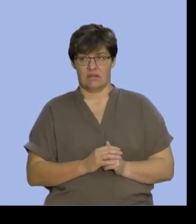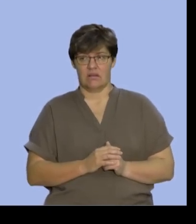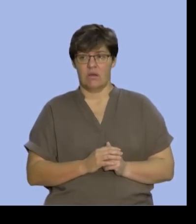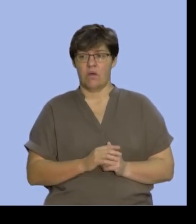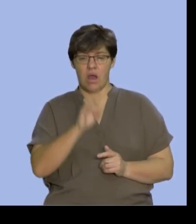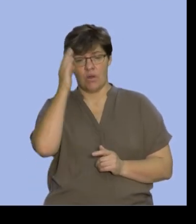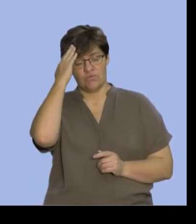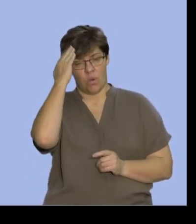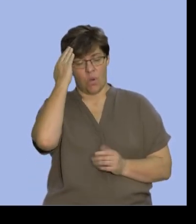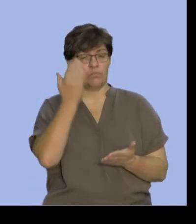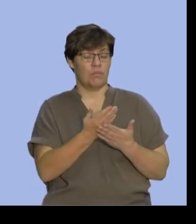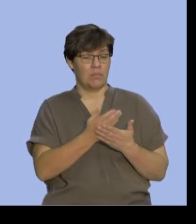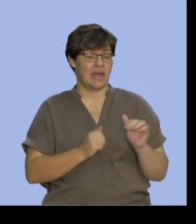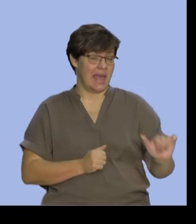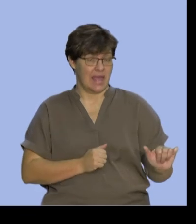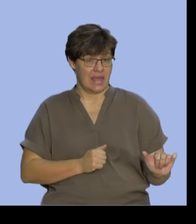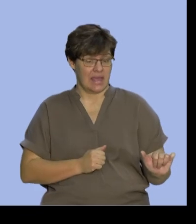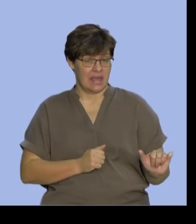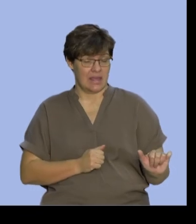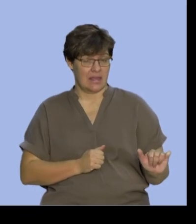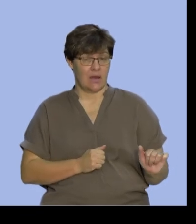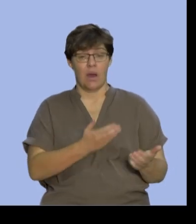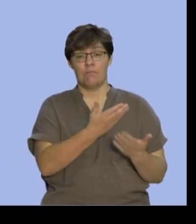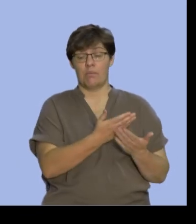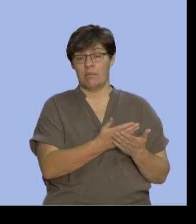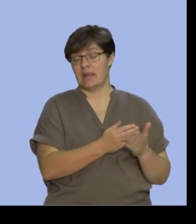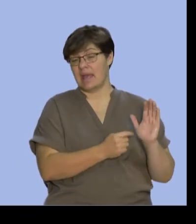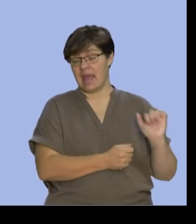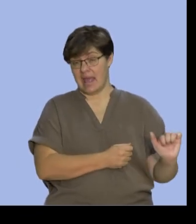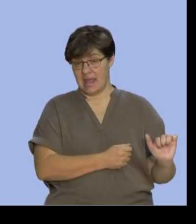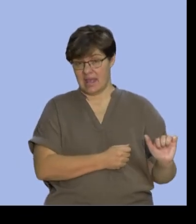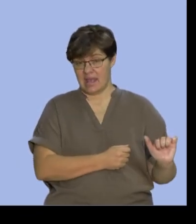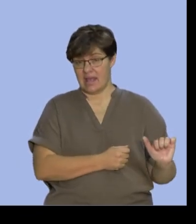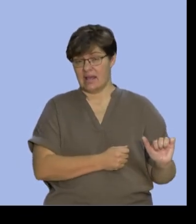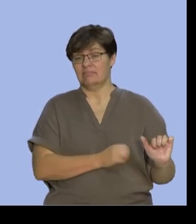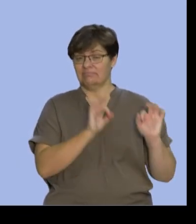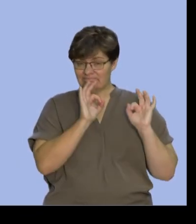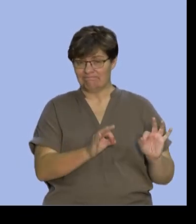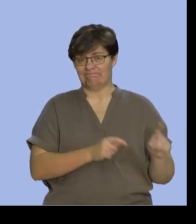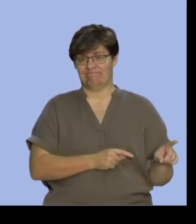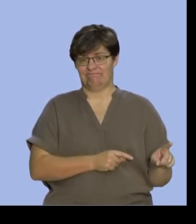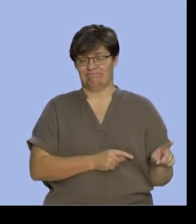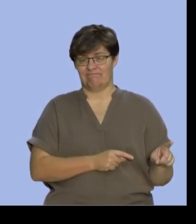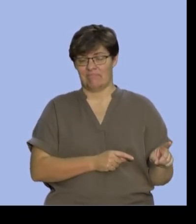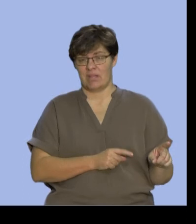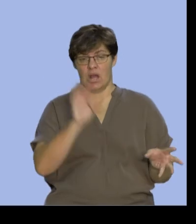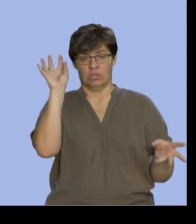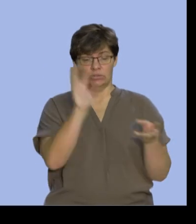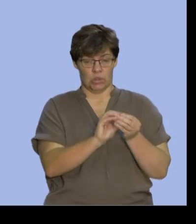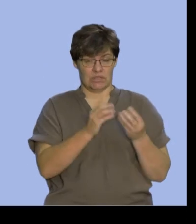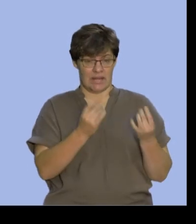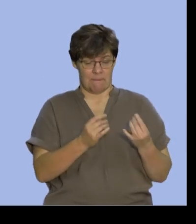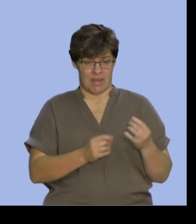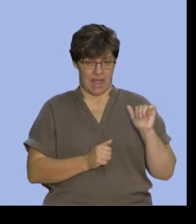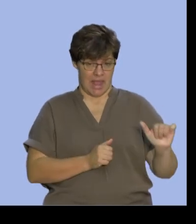know about the probability of A well the probability of A is exactly that it is the total number in A